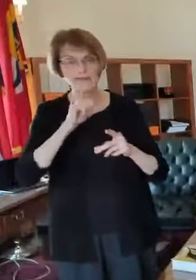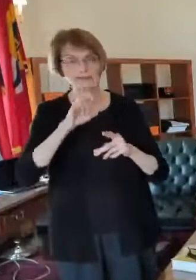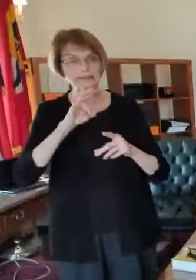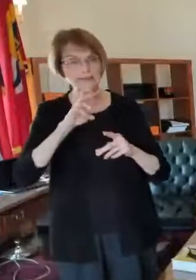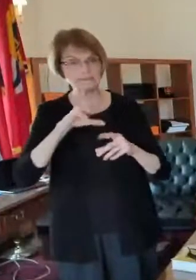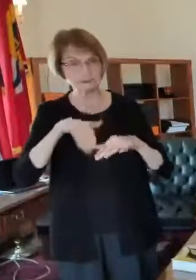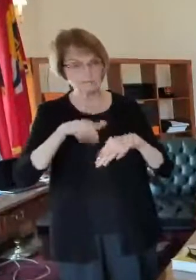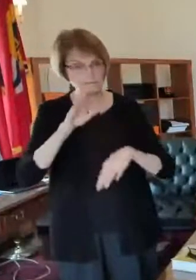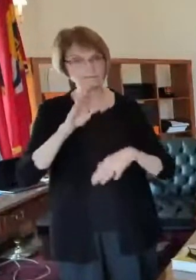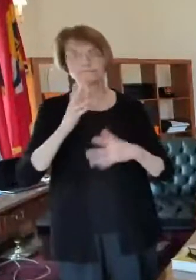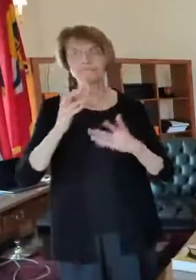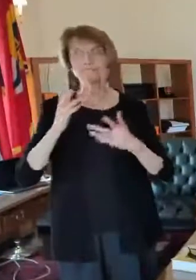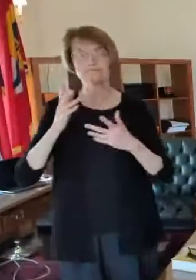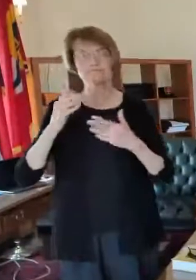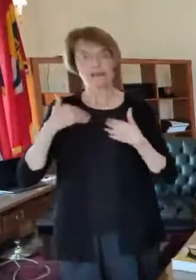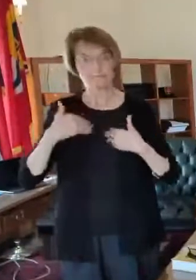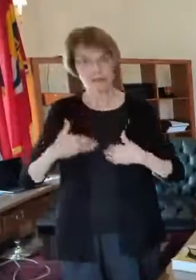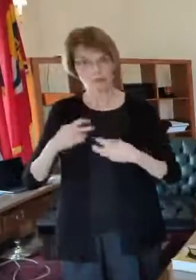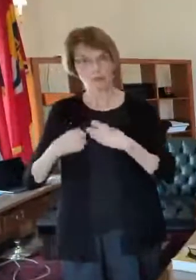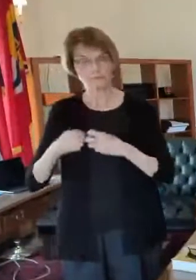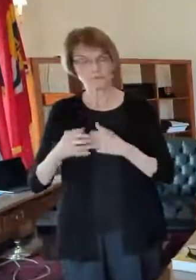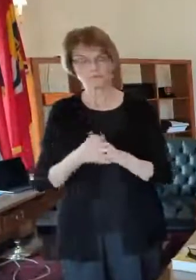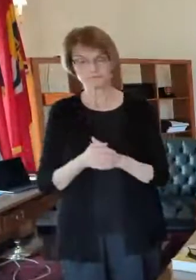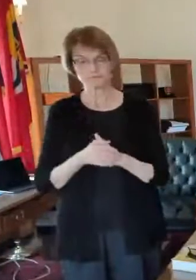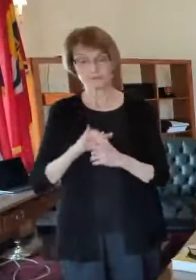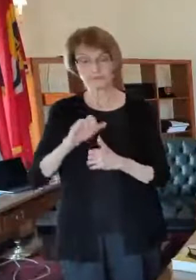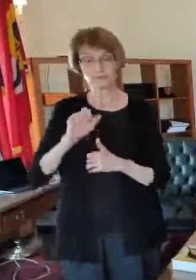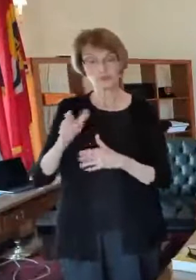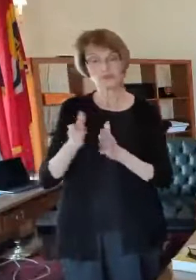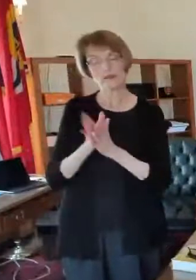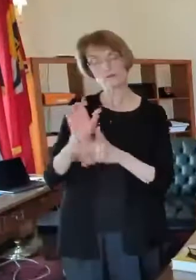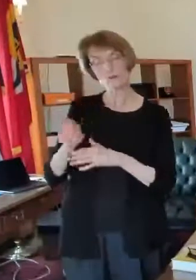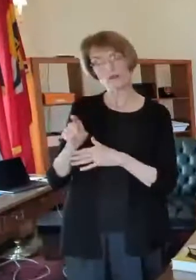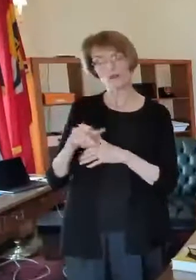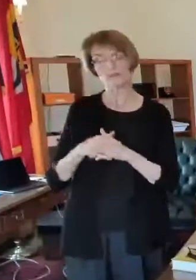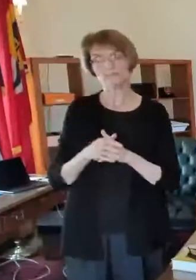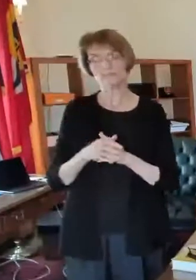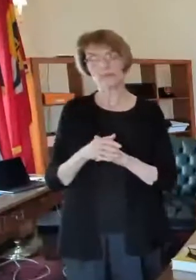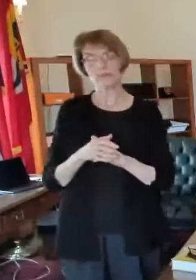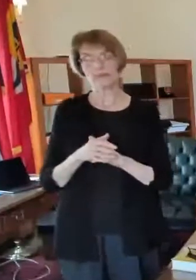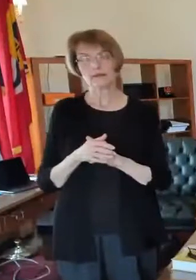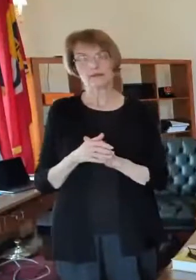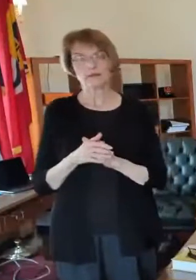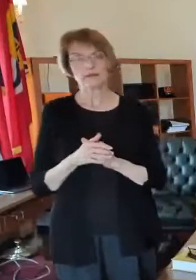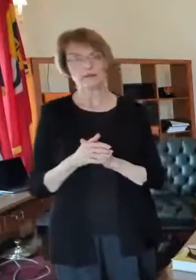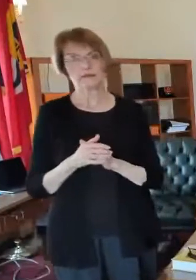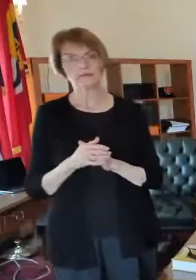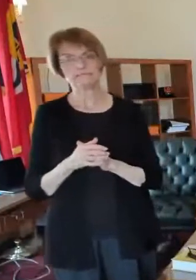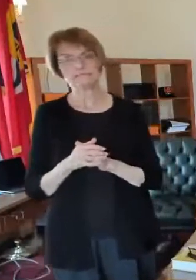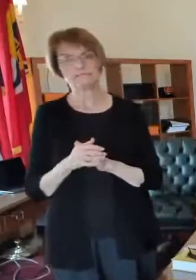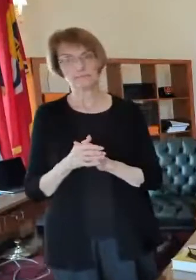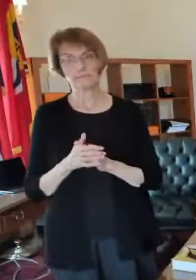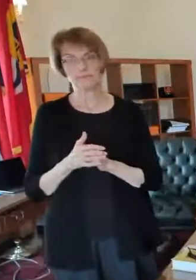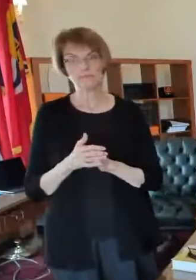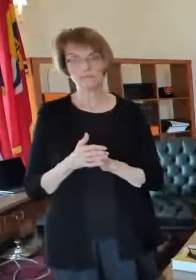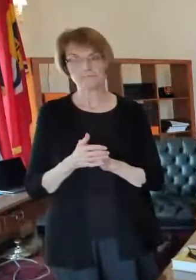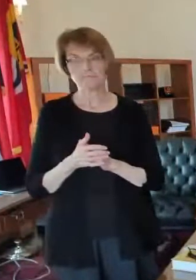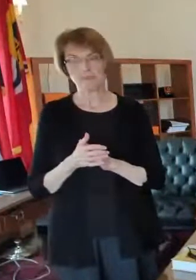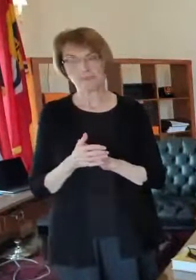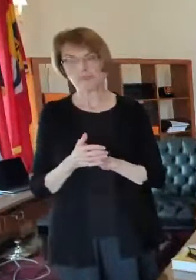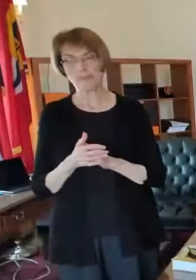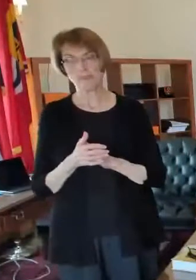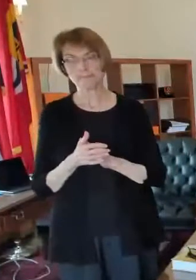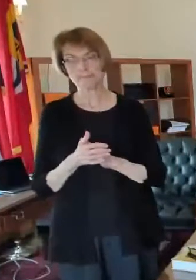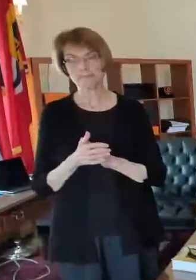uh jill's question is when does the city anticipate being able to send notifications out to folks who maybe weren't one of the first